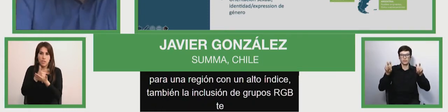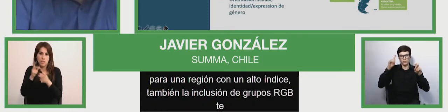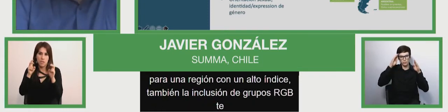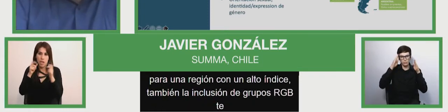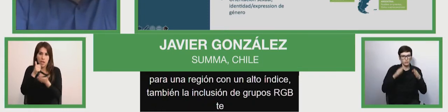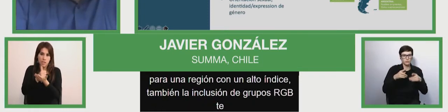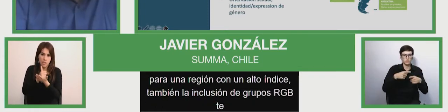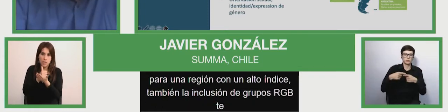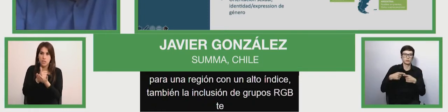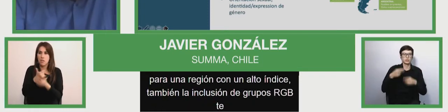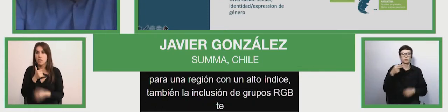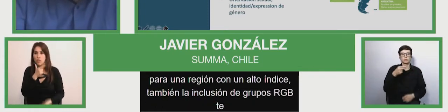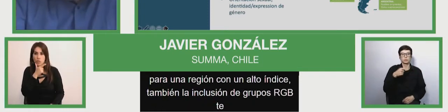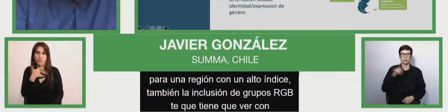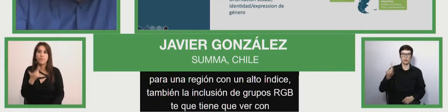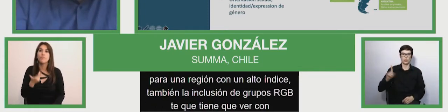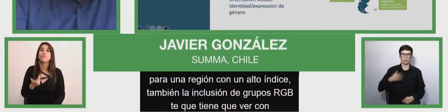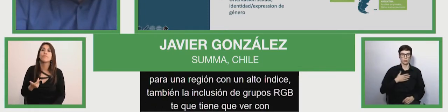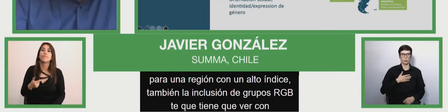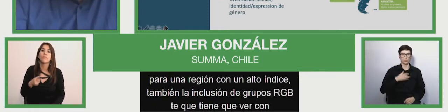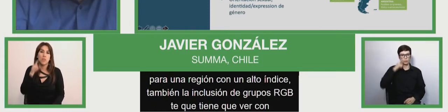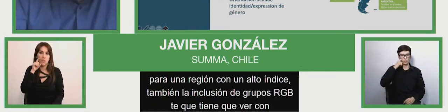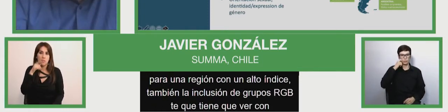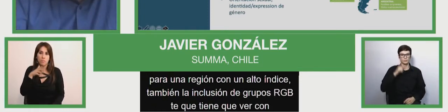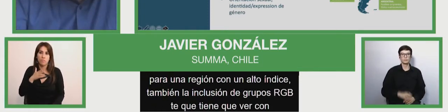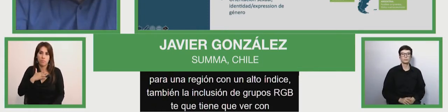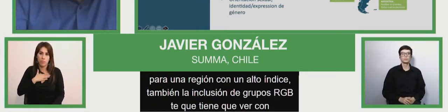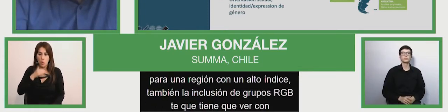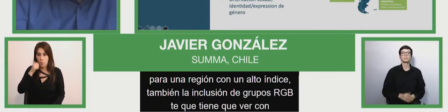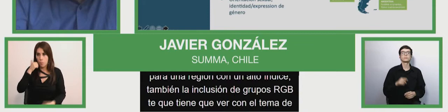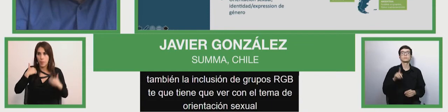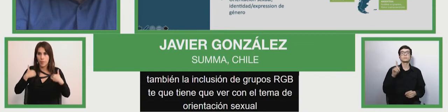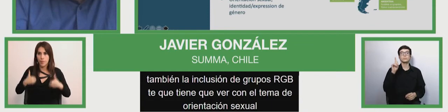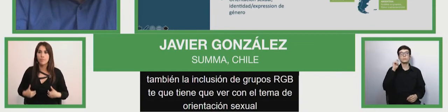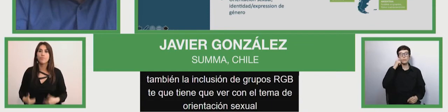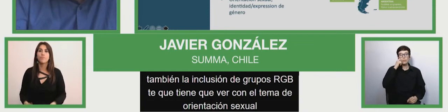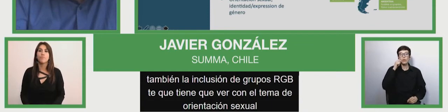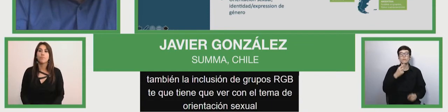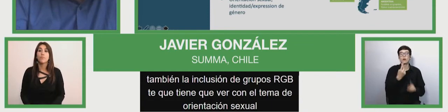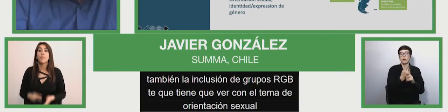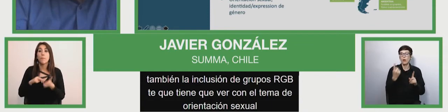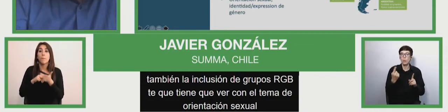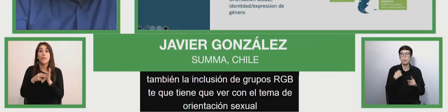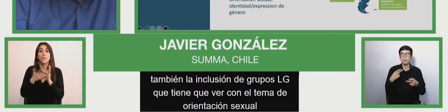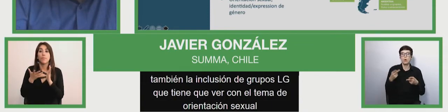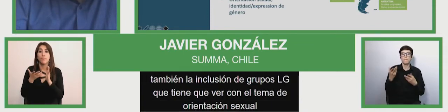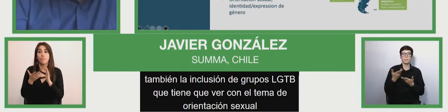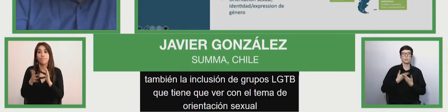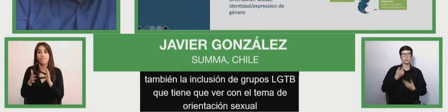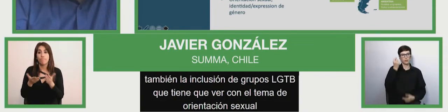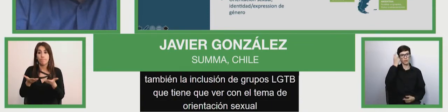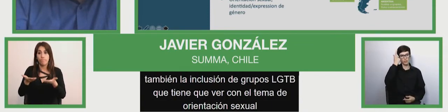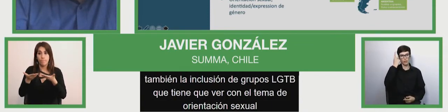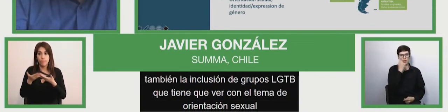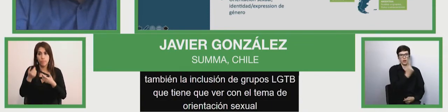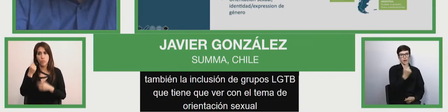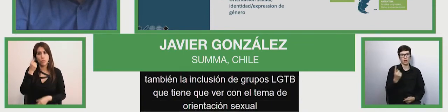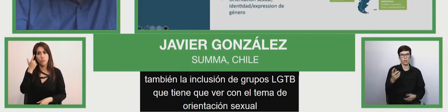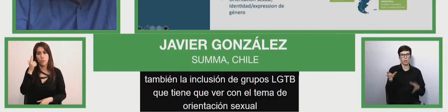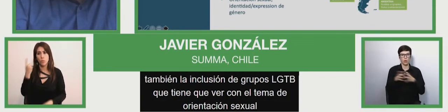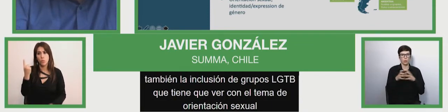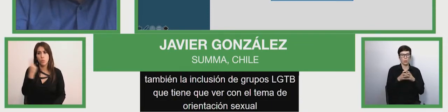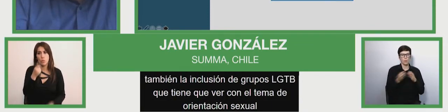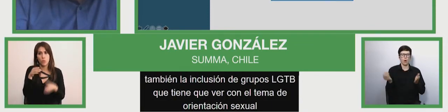Amongst these three institutions, we decided to address a report, which we may have to understand those groups, which are the most excluded,